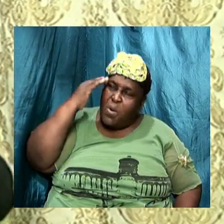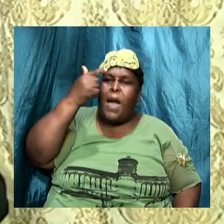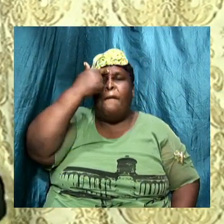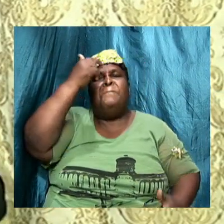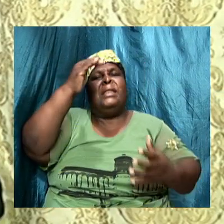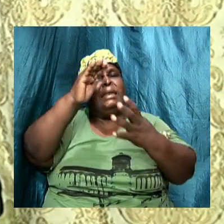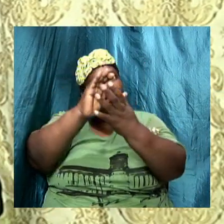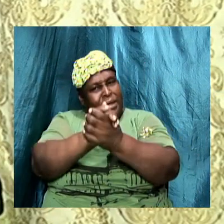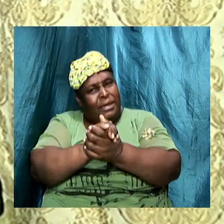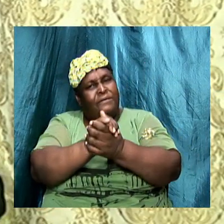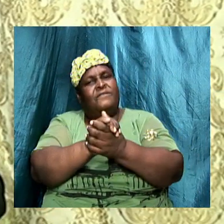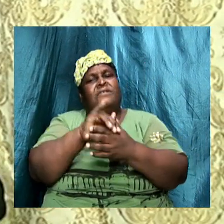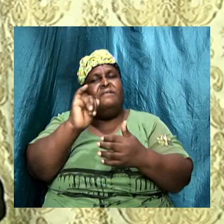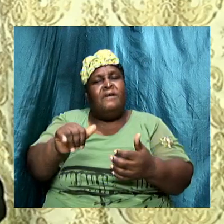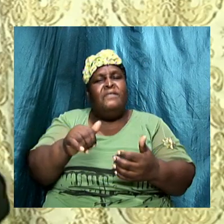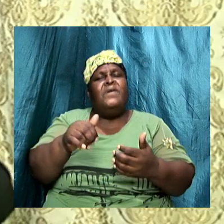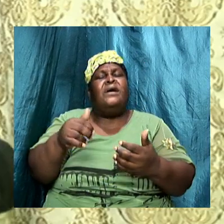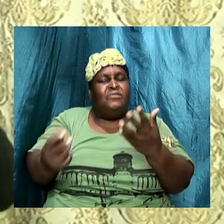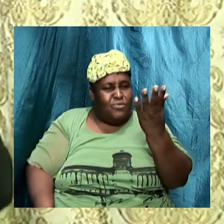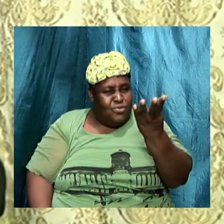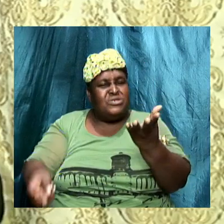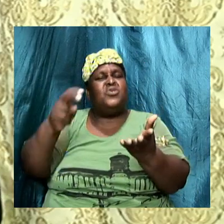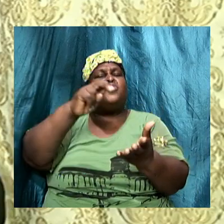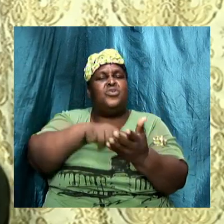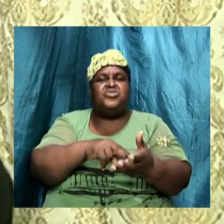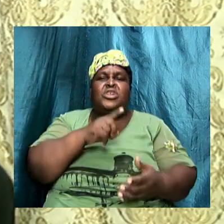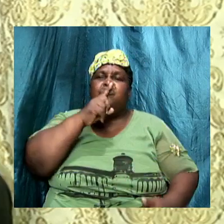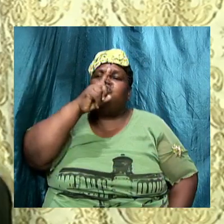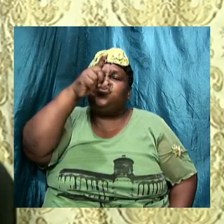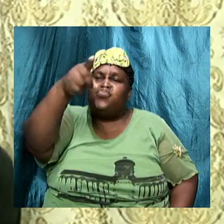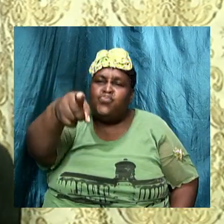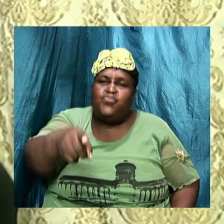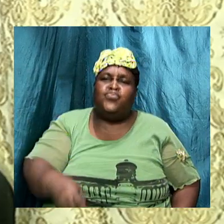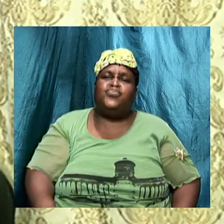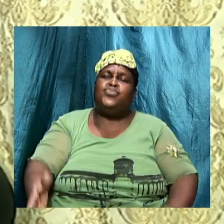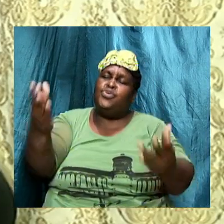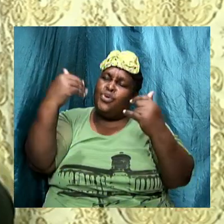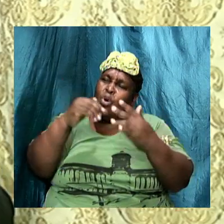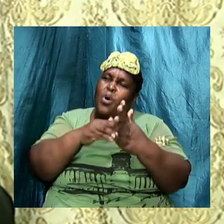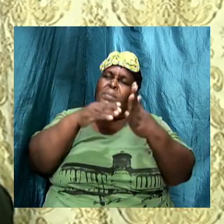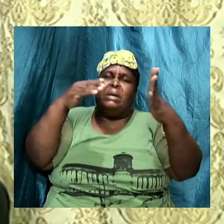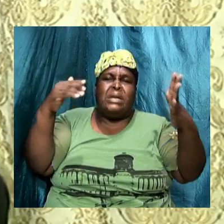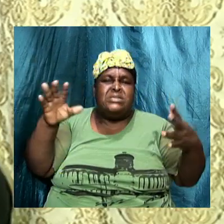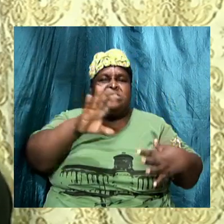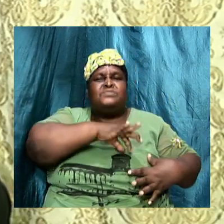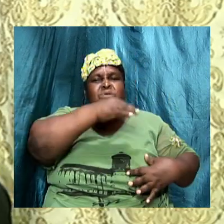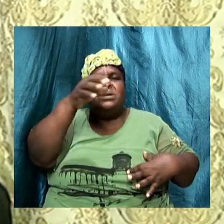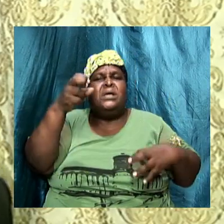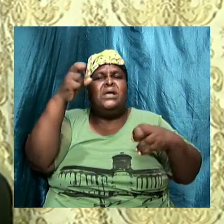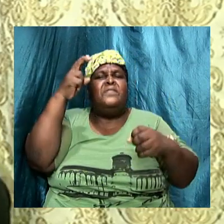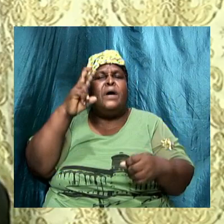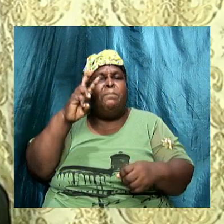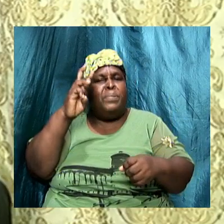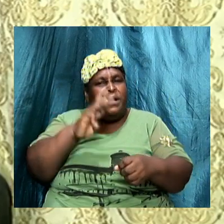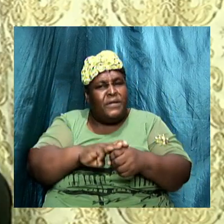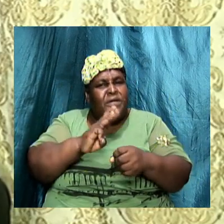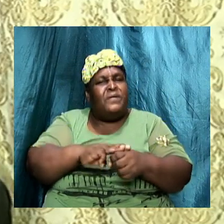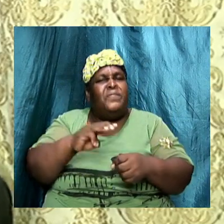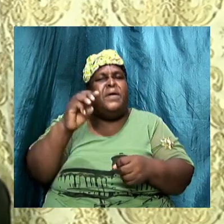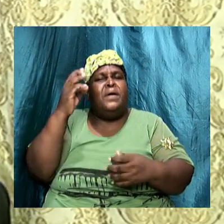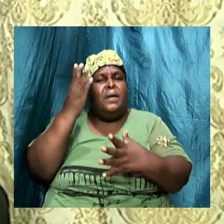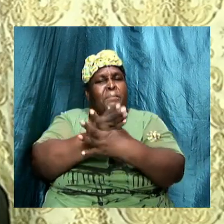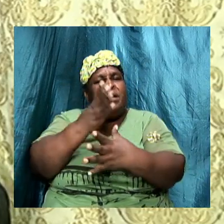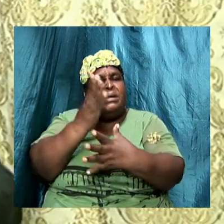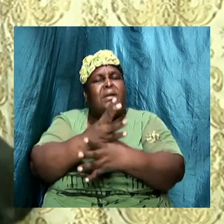the resurrection is real I come against the spirit that is troubling the minds of the people of God there are